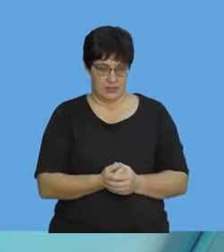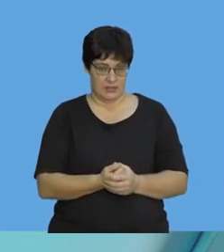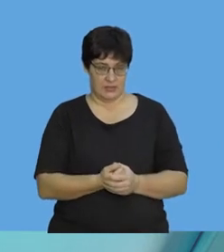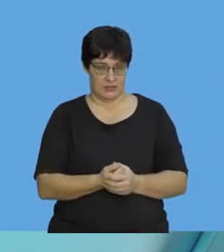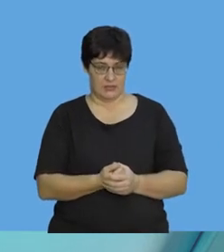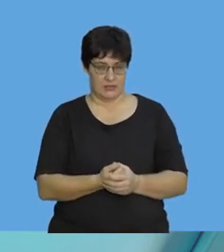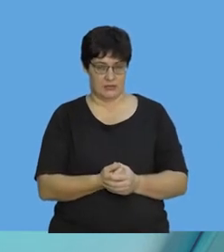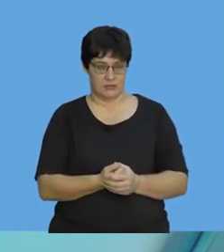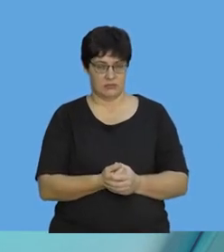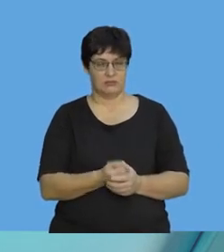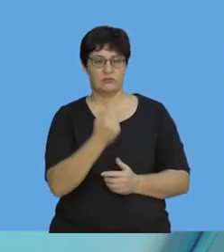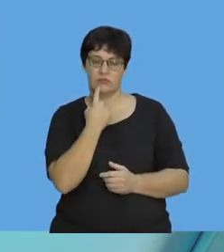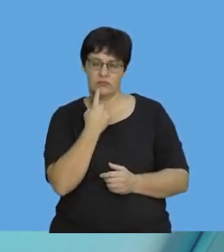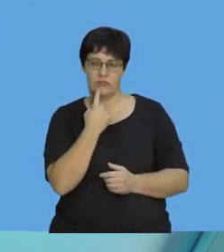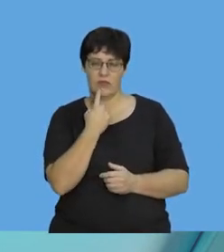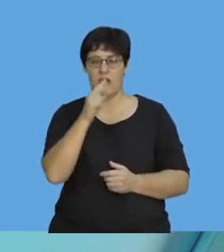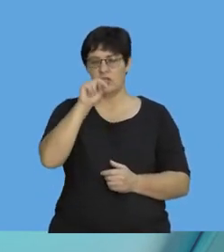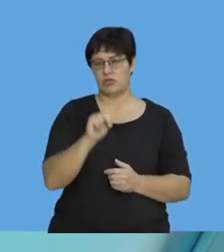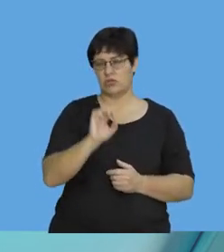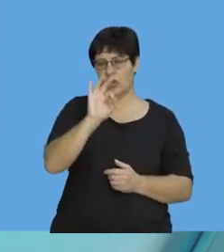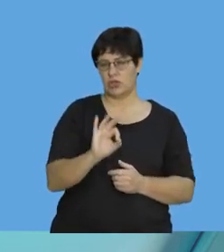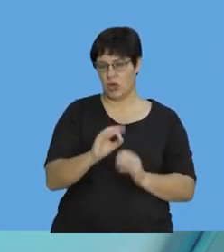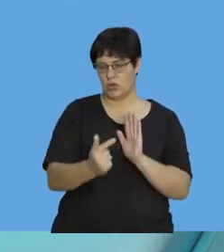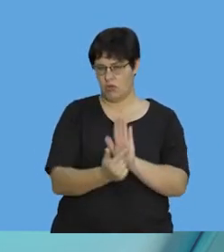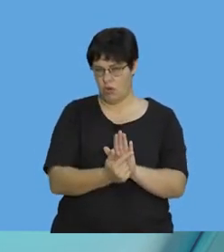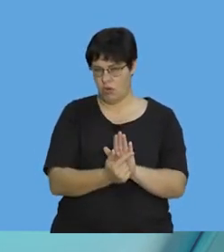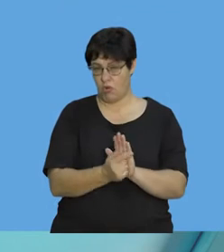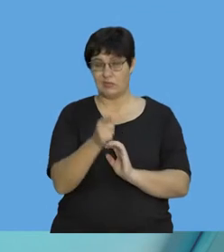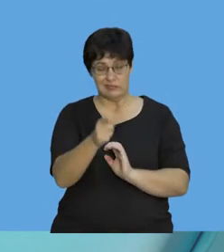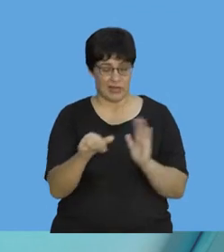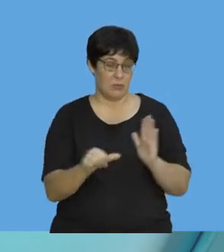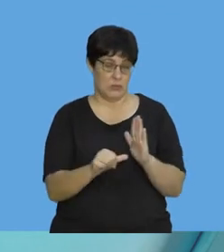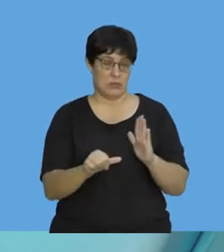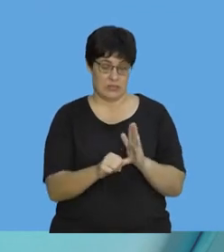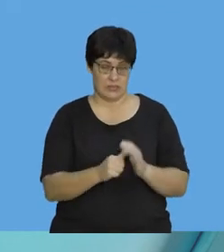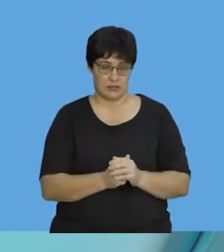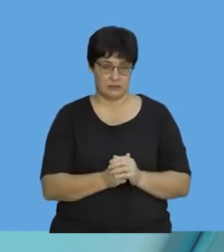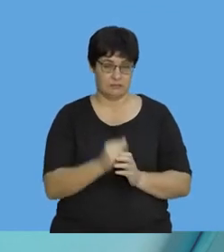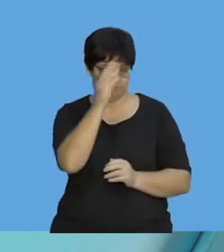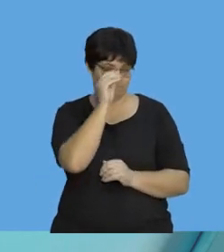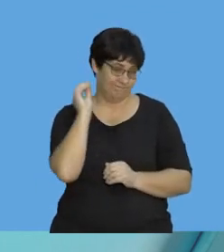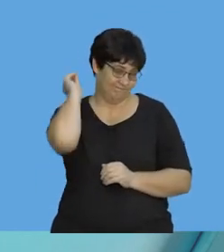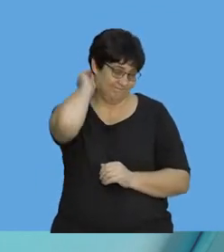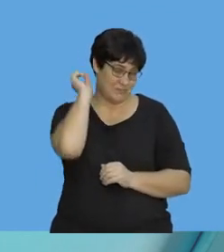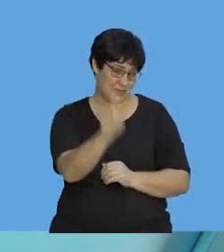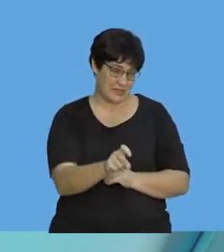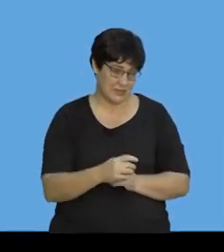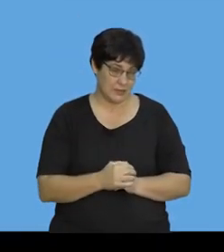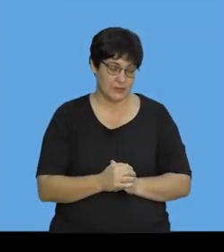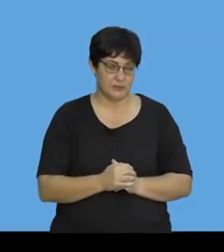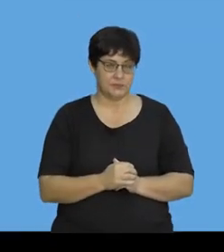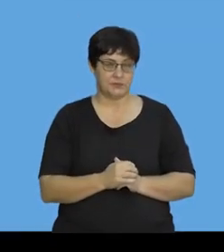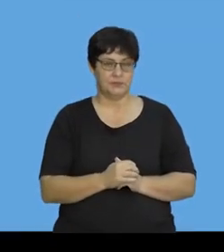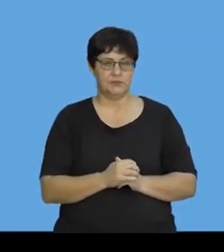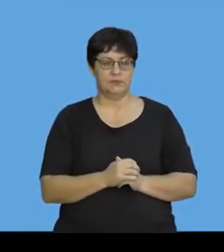Now, we're going to have to consider Newton's third law again. This is going to become important in this section. So, you've got to keep it in the back of your mind.